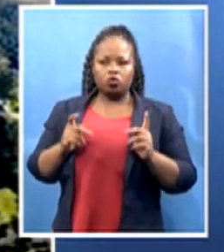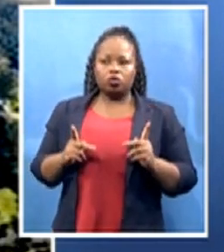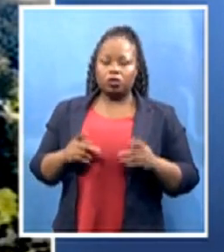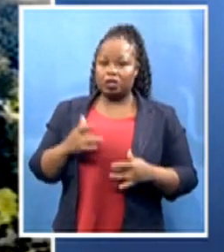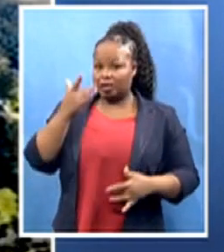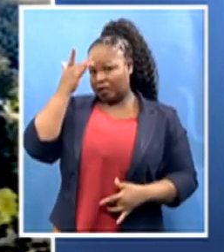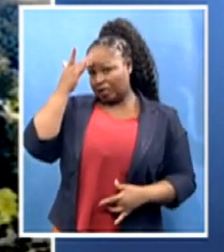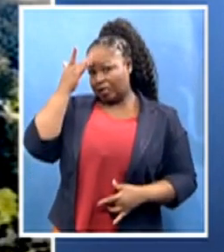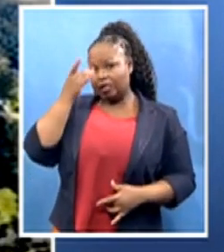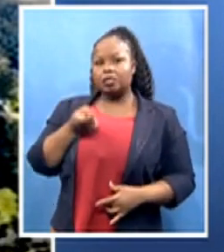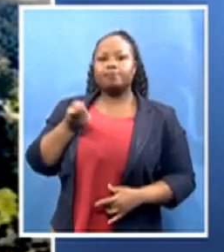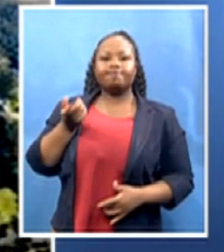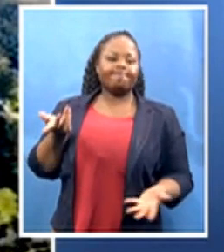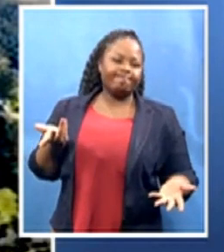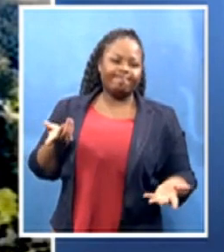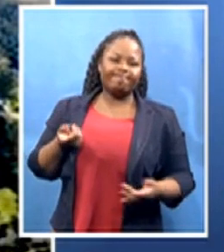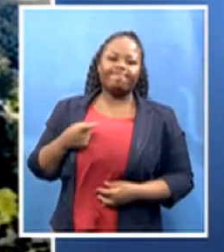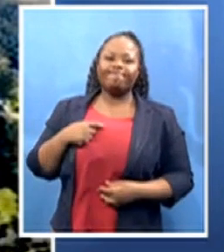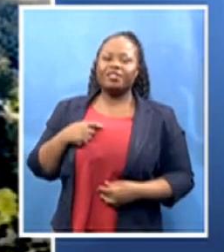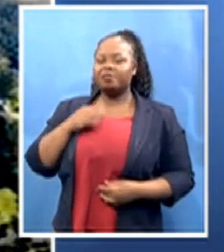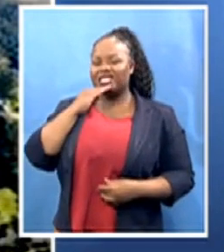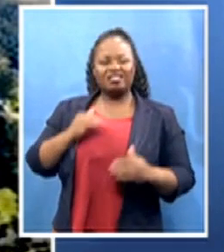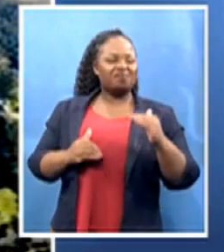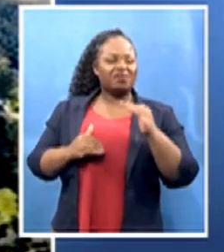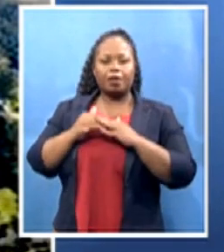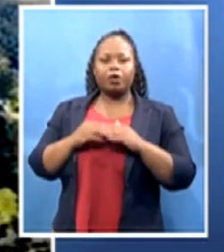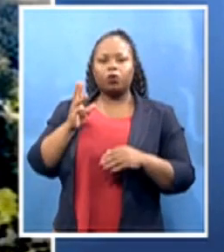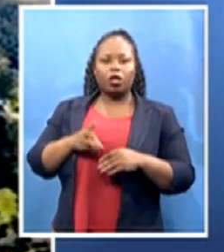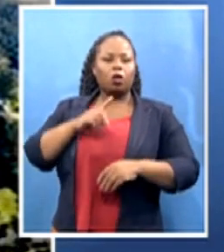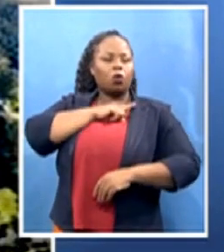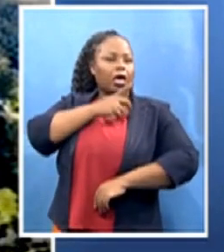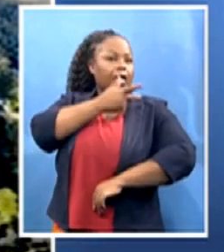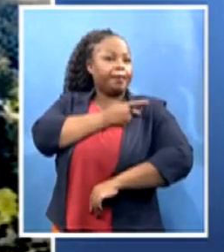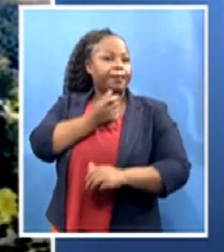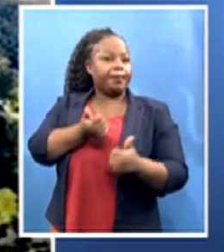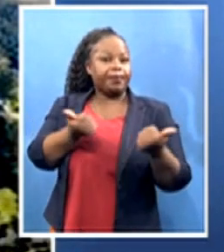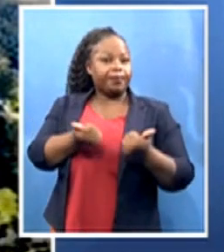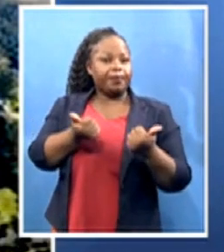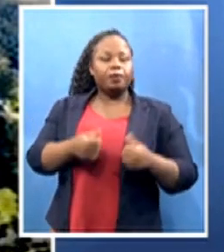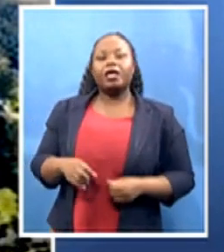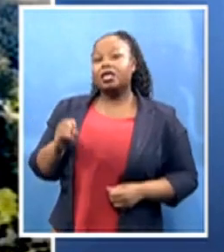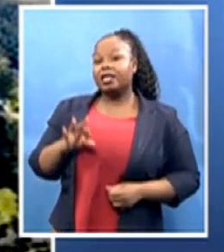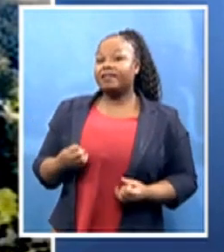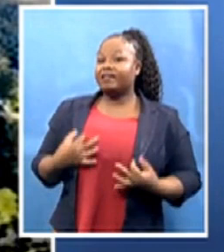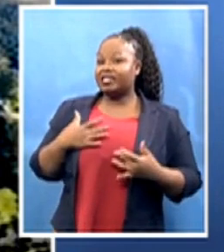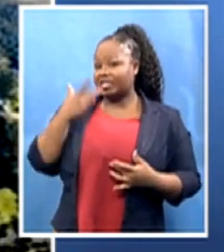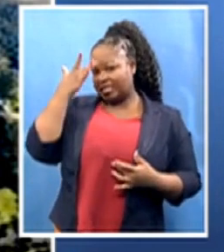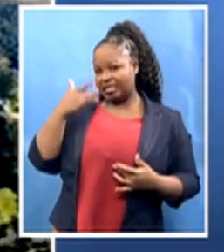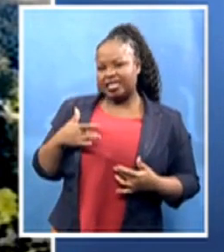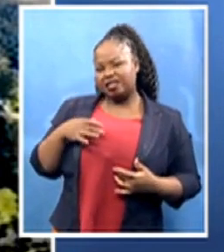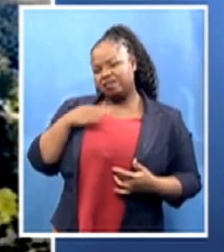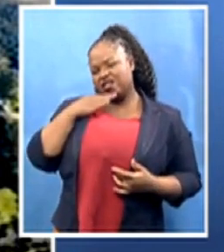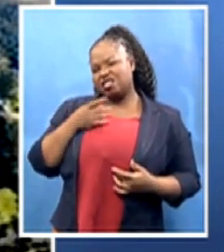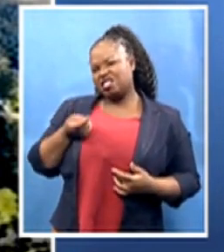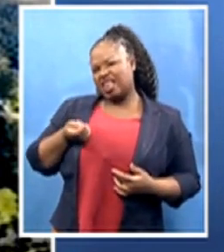significantly limited. And if you do get the disease, then you are likely to have a much milder course. And so we will reduce deaths.